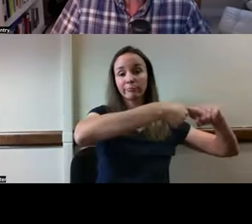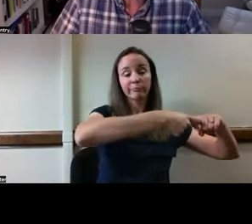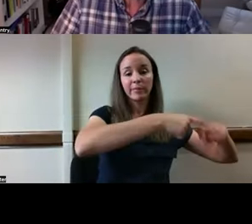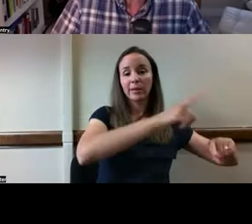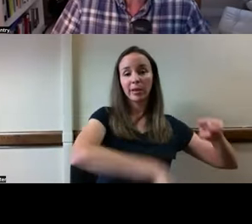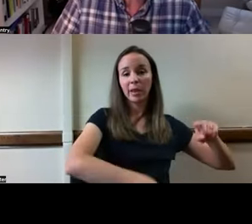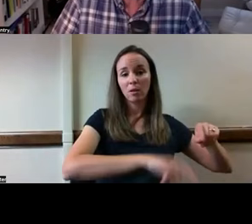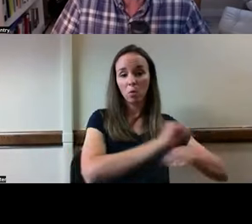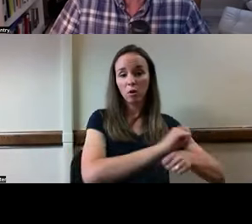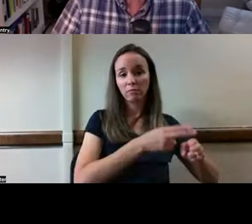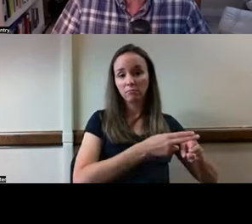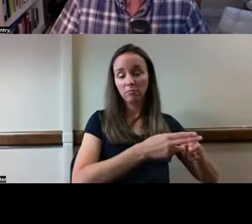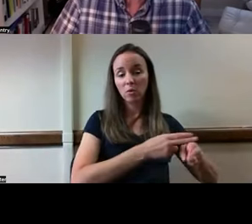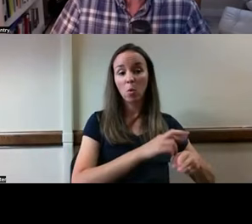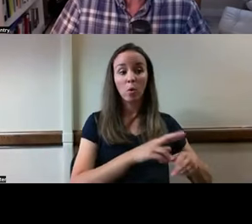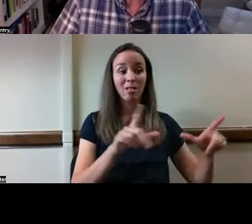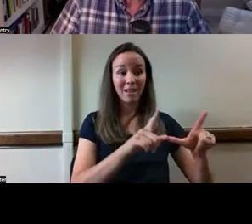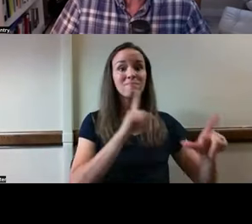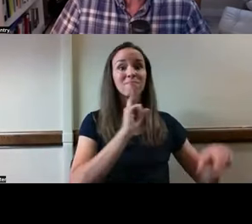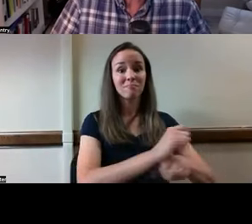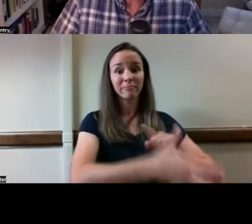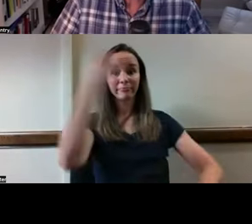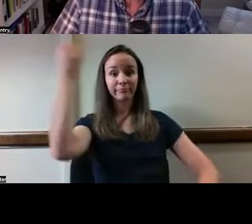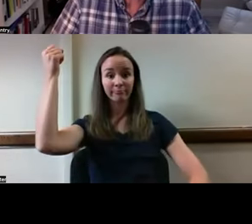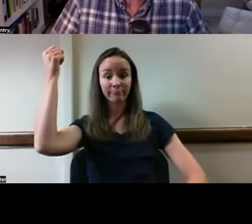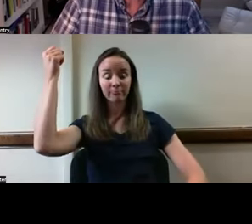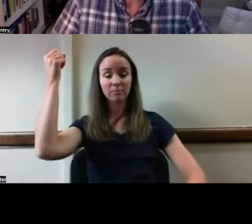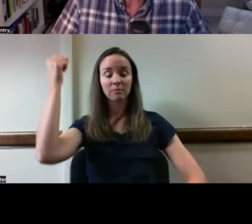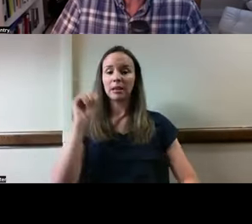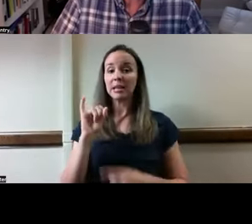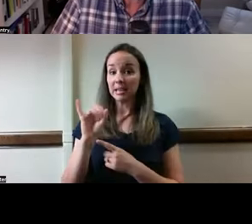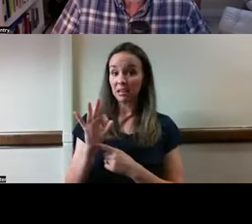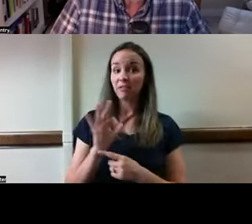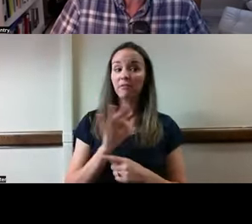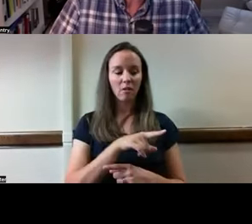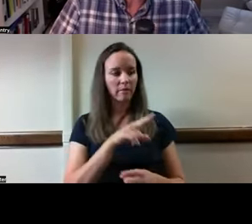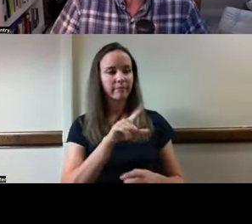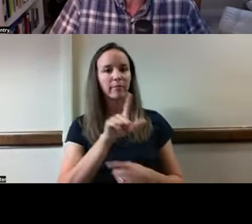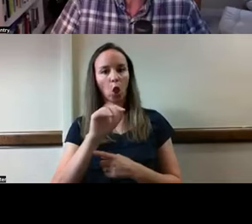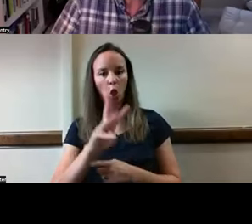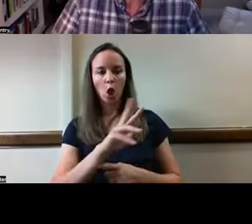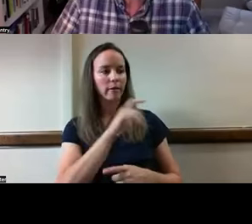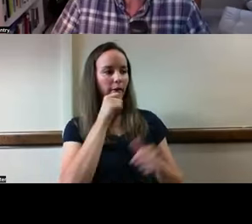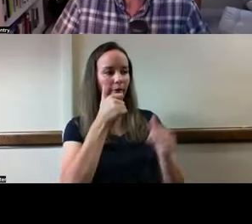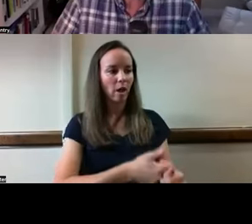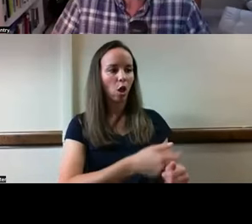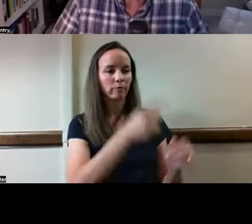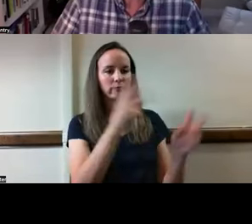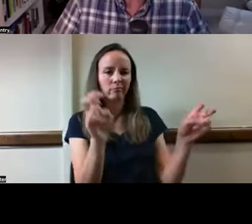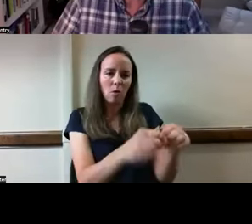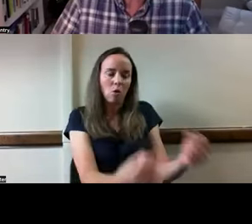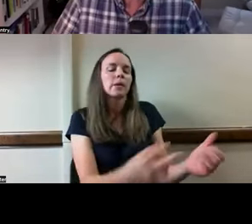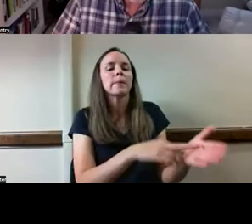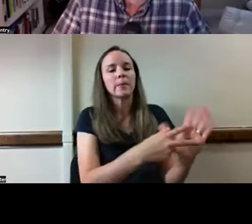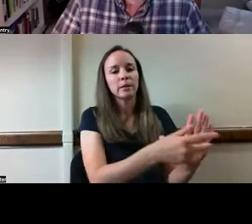may be suspended or revoked. And if it's determined that a that a law has been broken, you may be referred to a criminal court